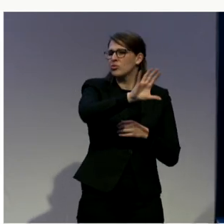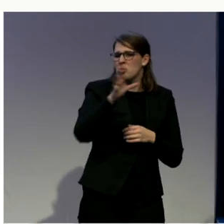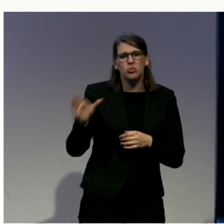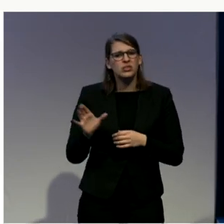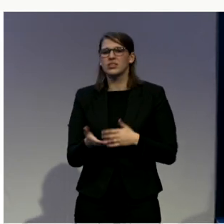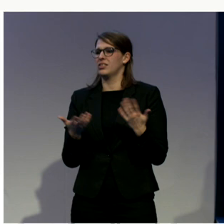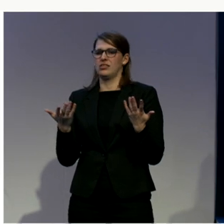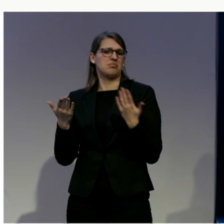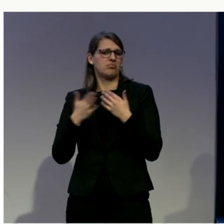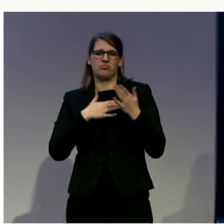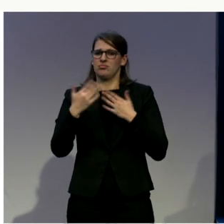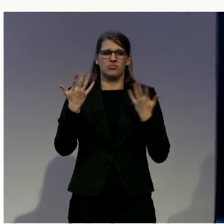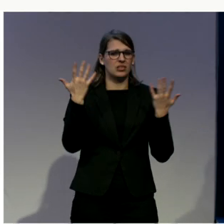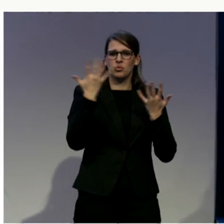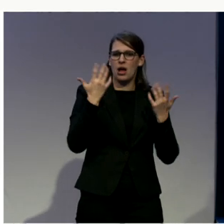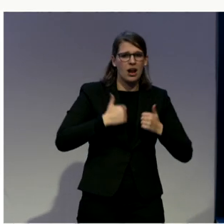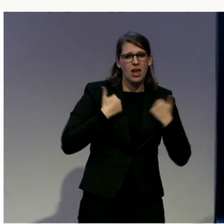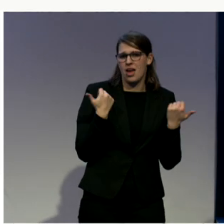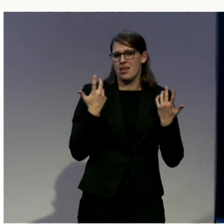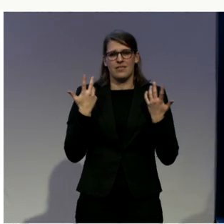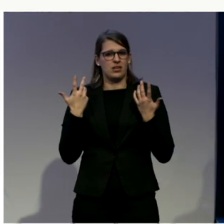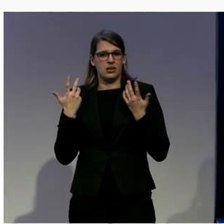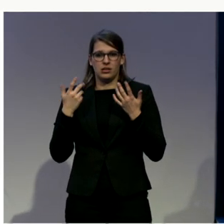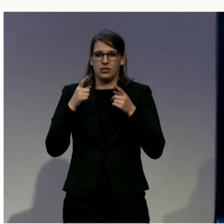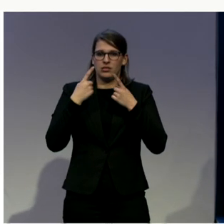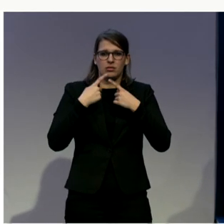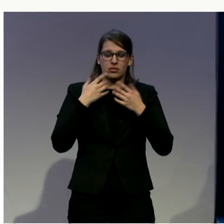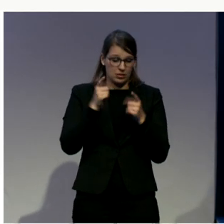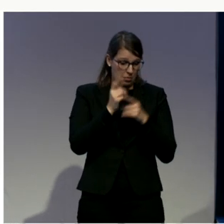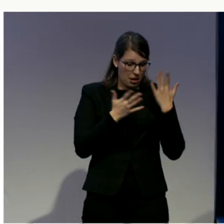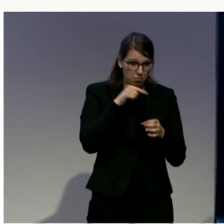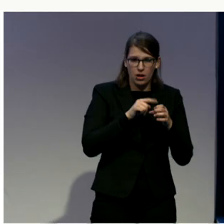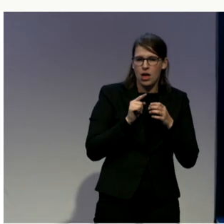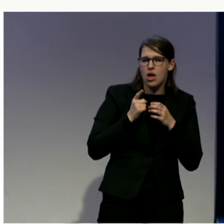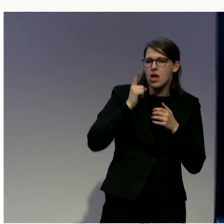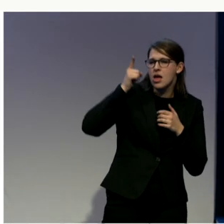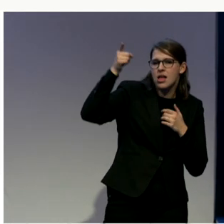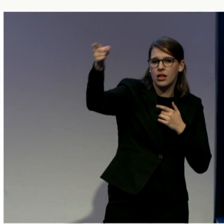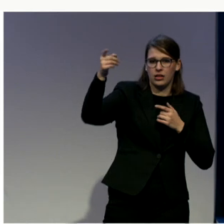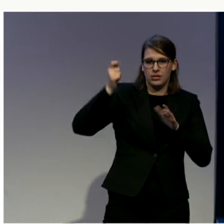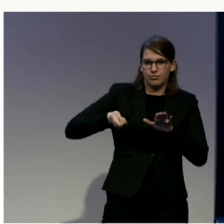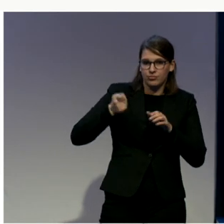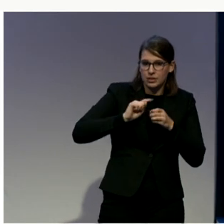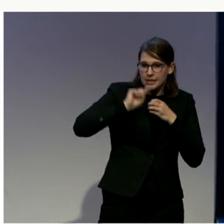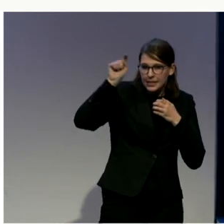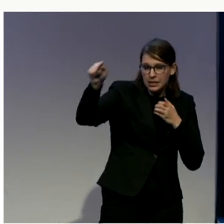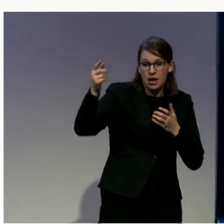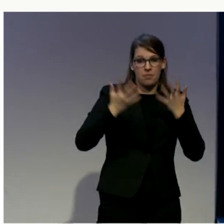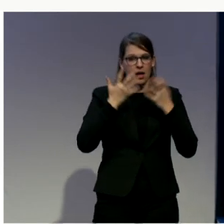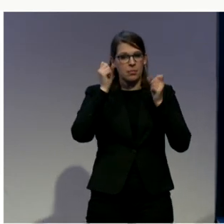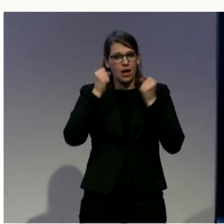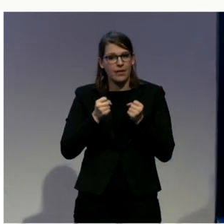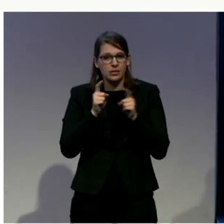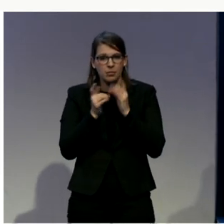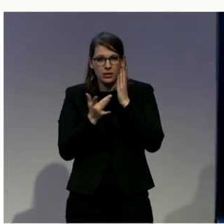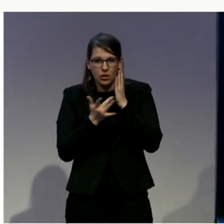courts are a long way to go, and if things can be done by technology, that's often easier for persons with disabilities,